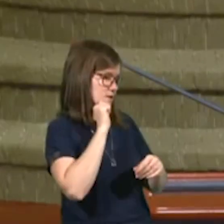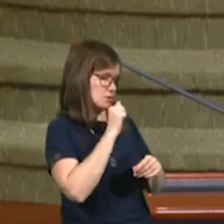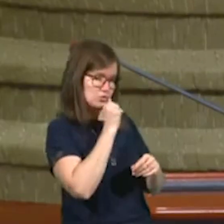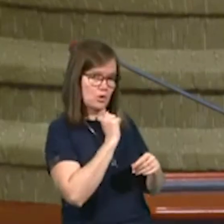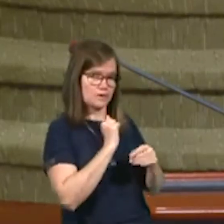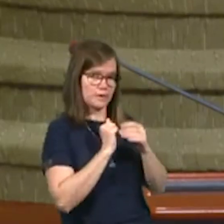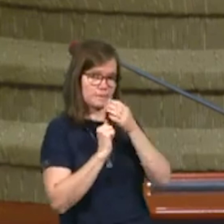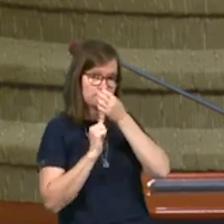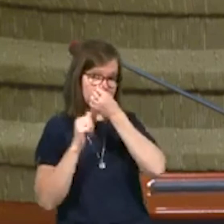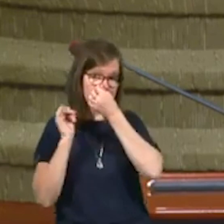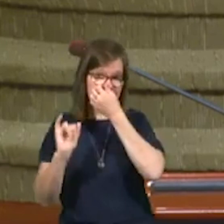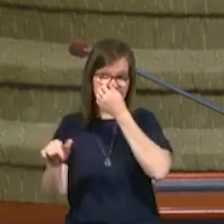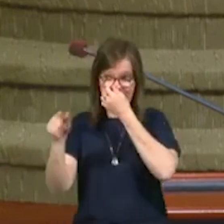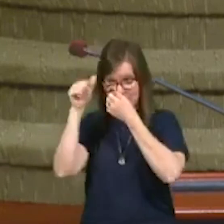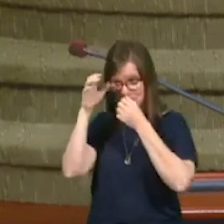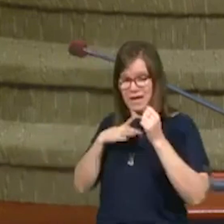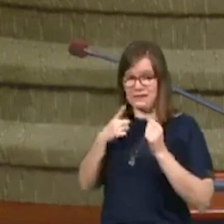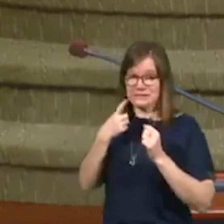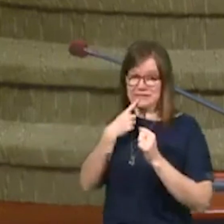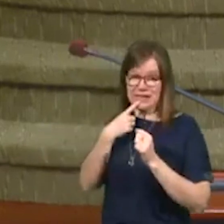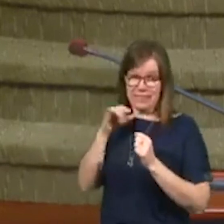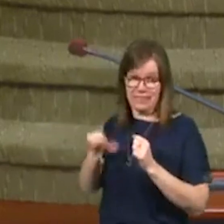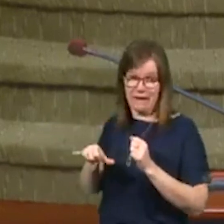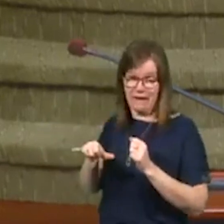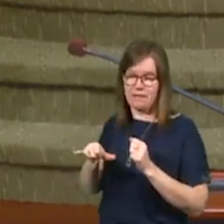And when that man said that, it clicked in my heart.